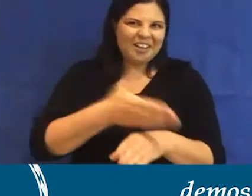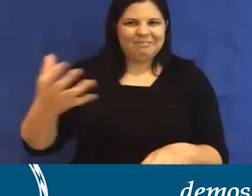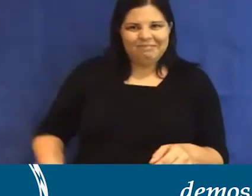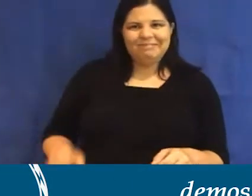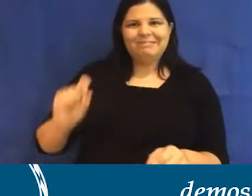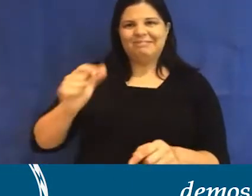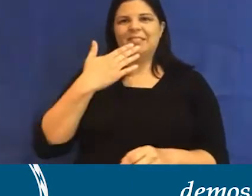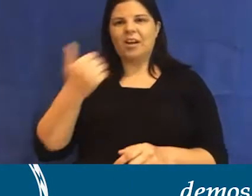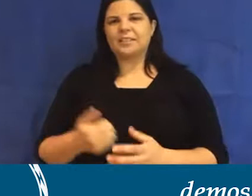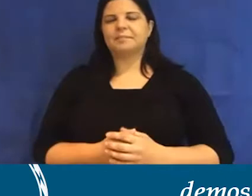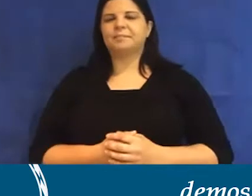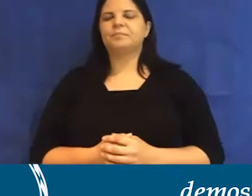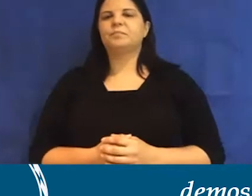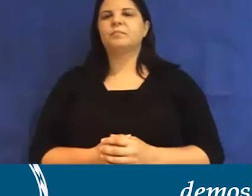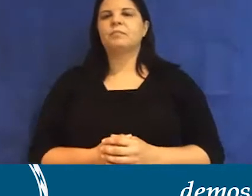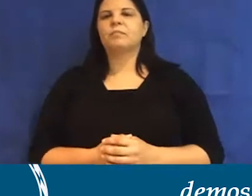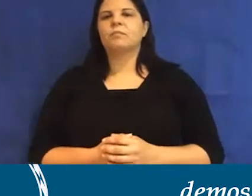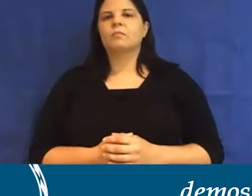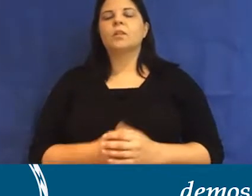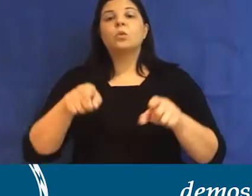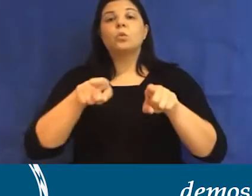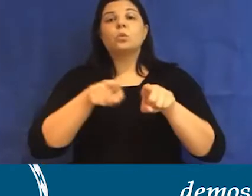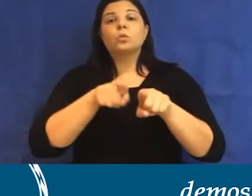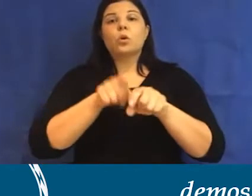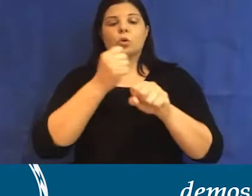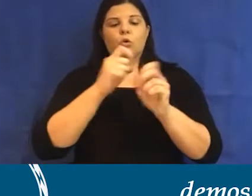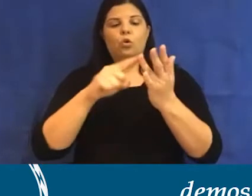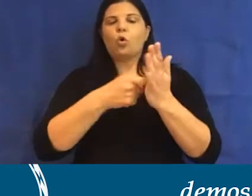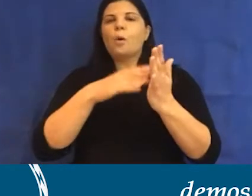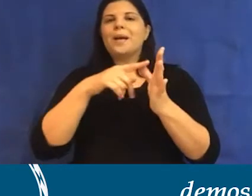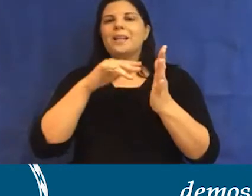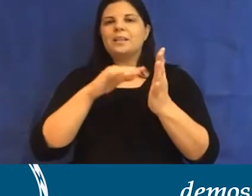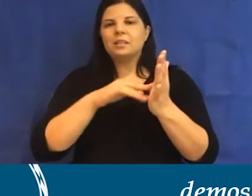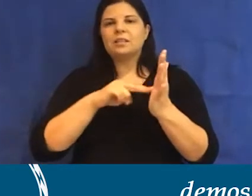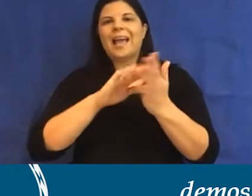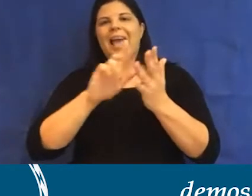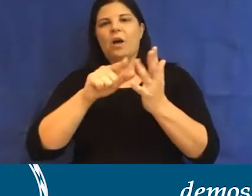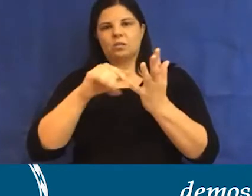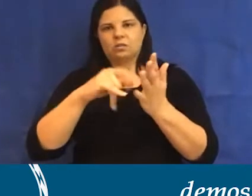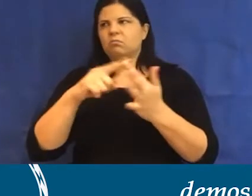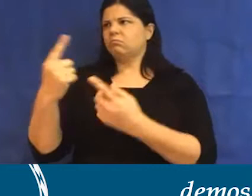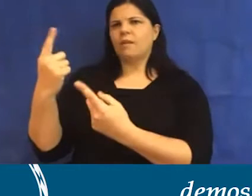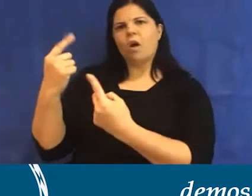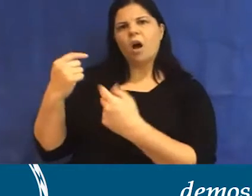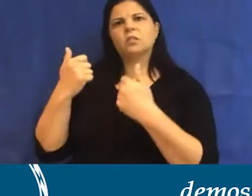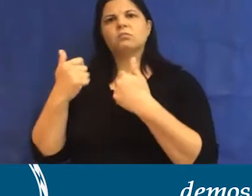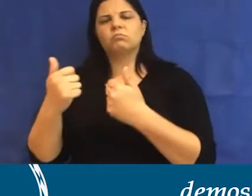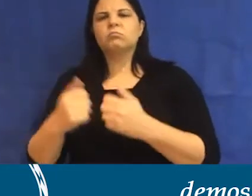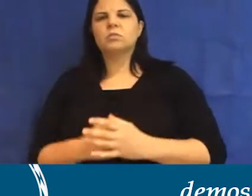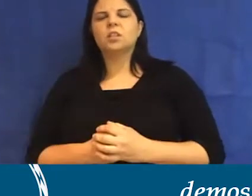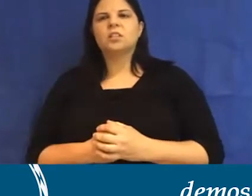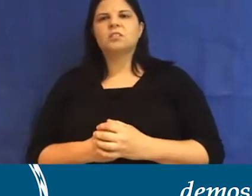And I'd also like to thank Gorman House, who's been a big help in advising us, and also I'm really happy